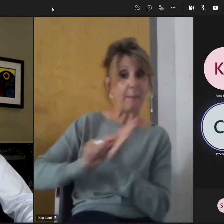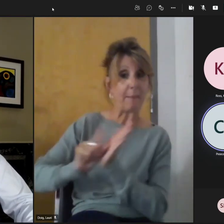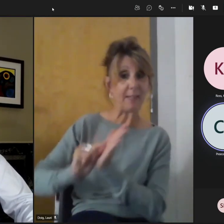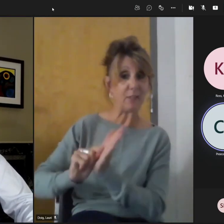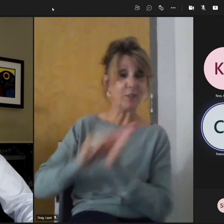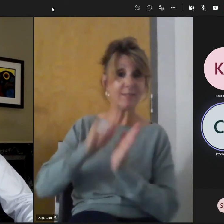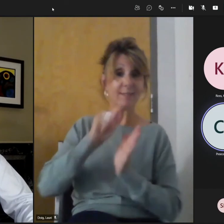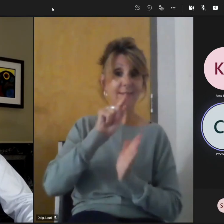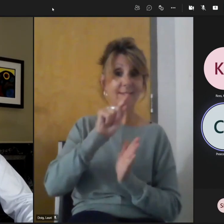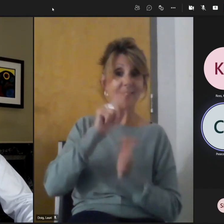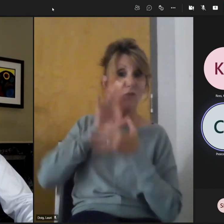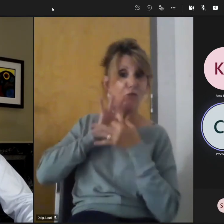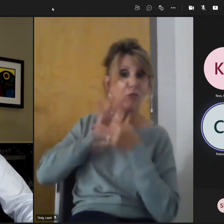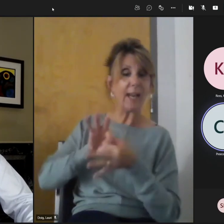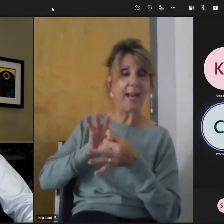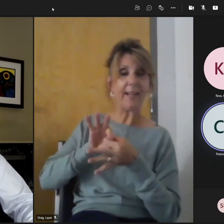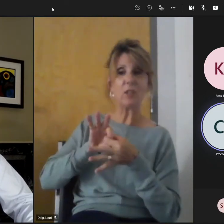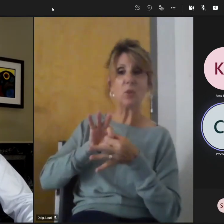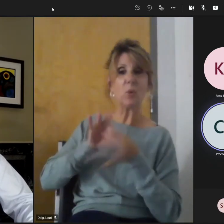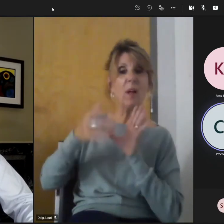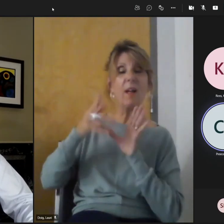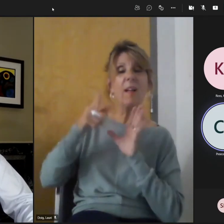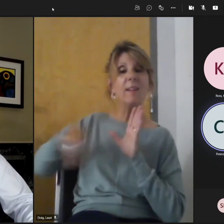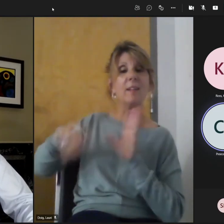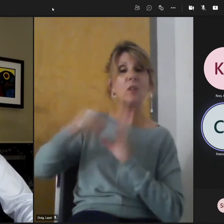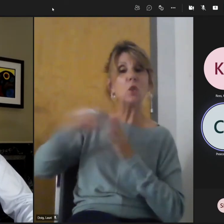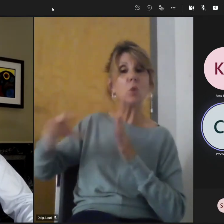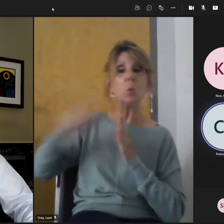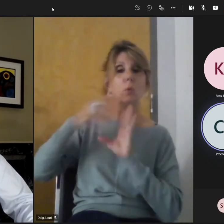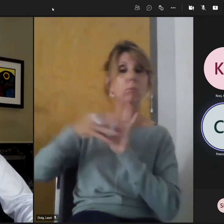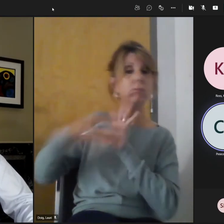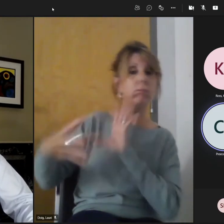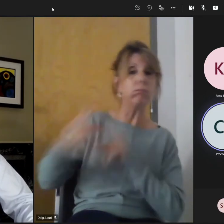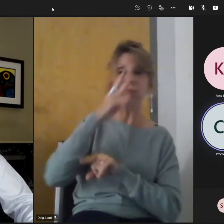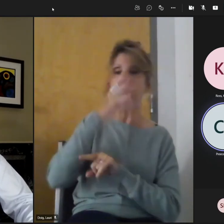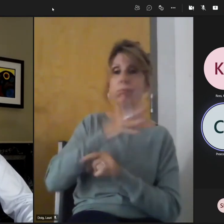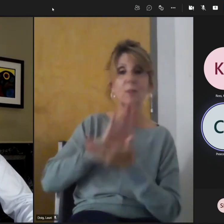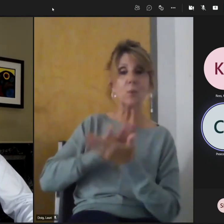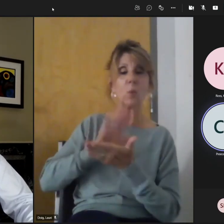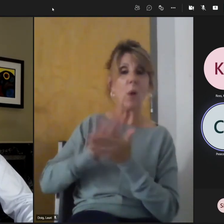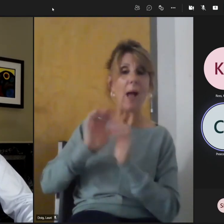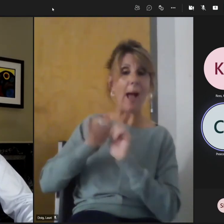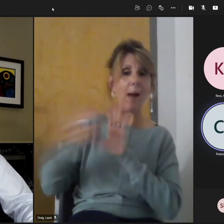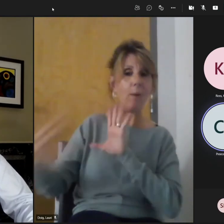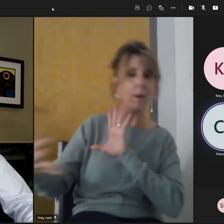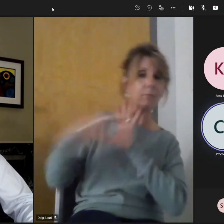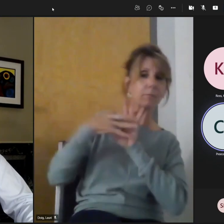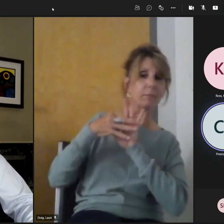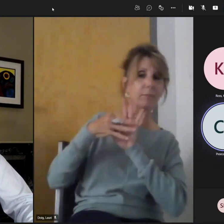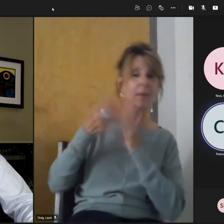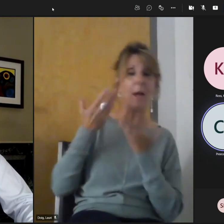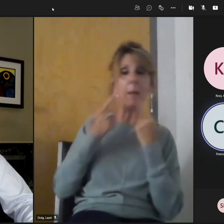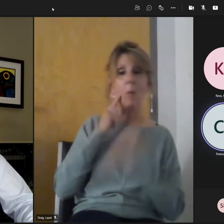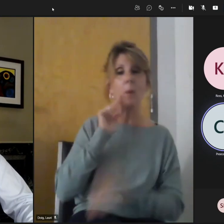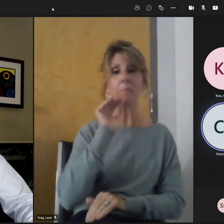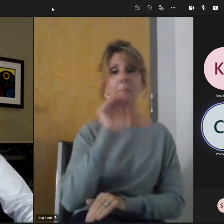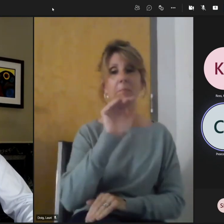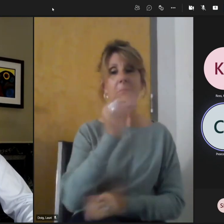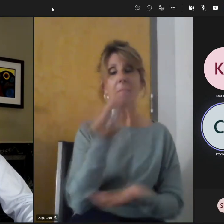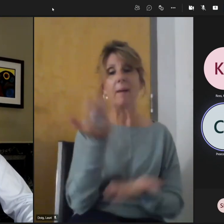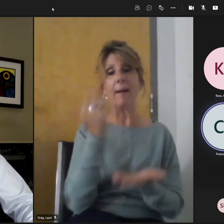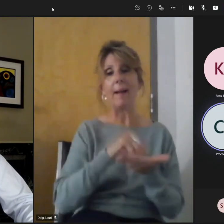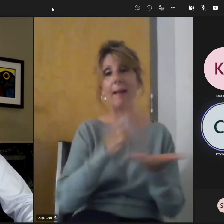engaging the disengaged. And we may be tapping you back on the shoulder for more